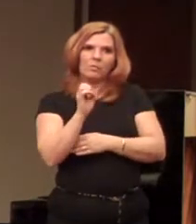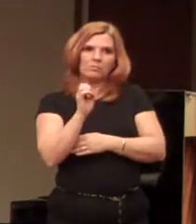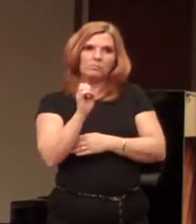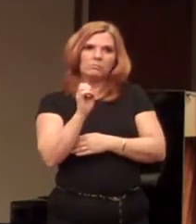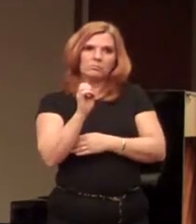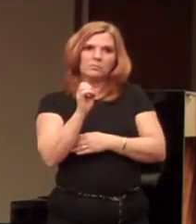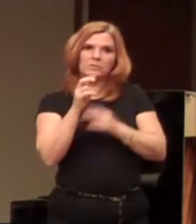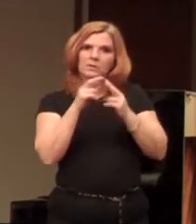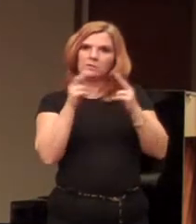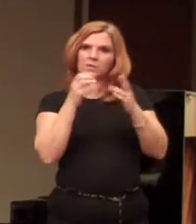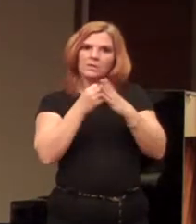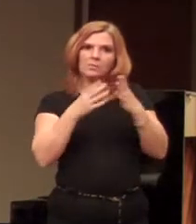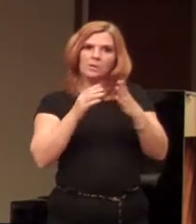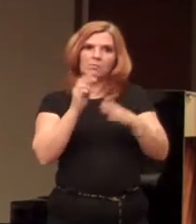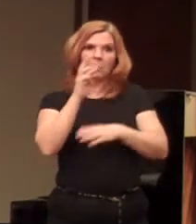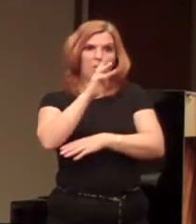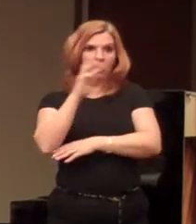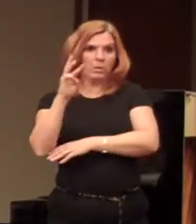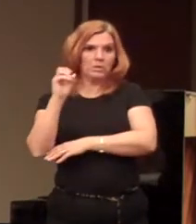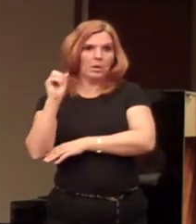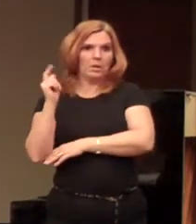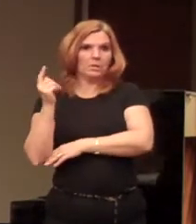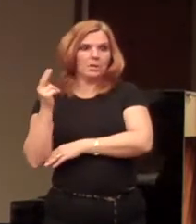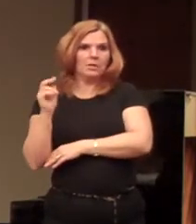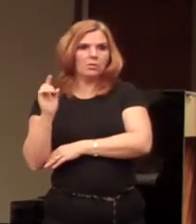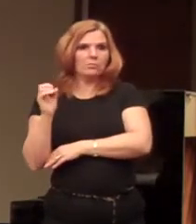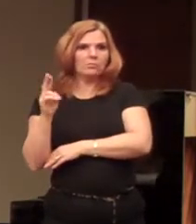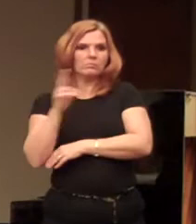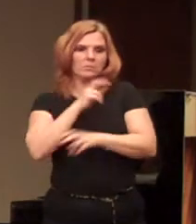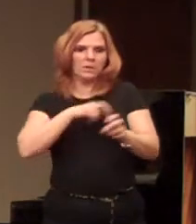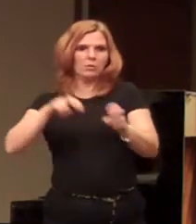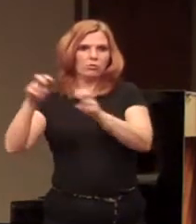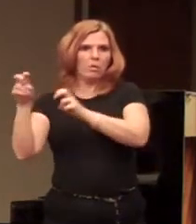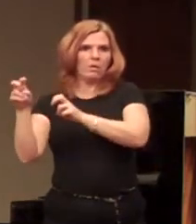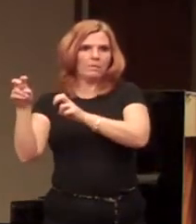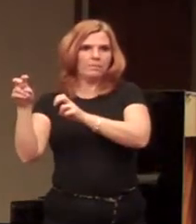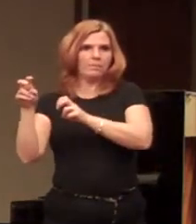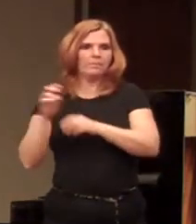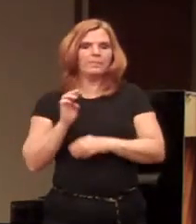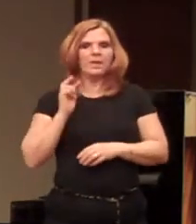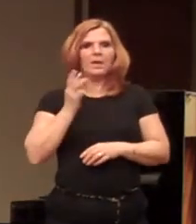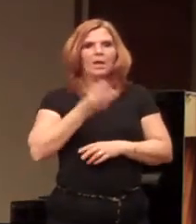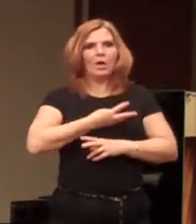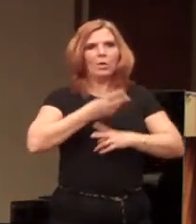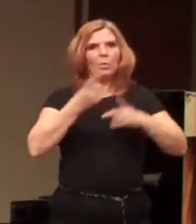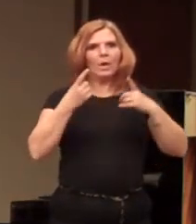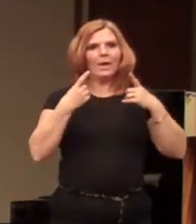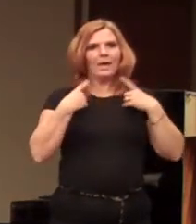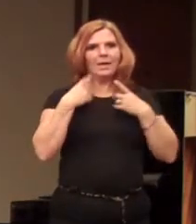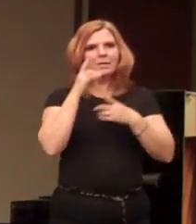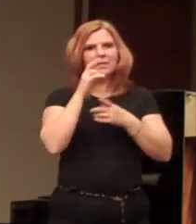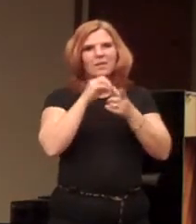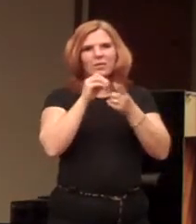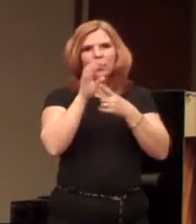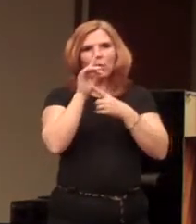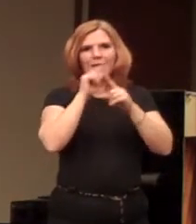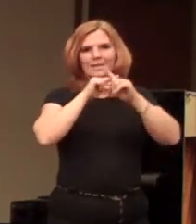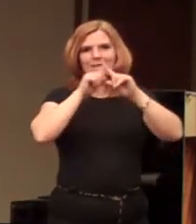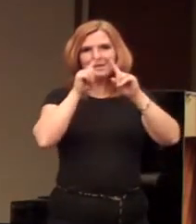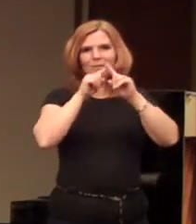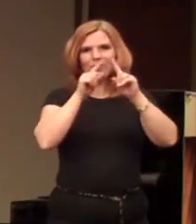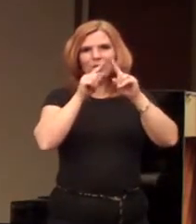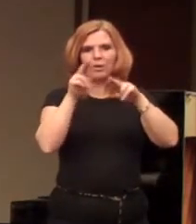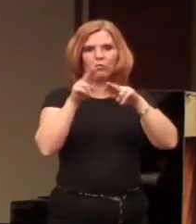Very extended. You want to go to West Allatale? Take the trolley. We had seven or eight different